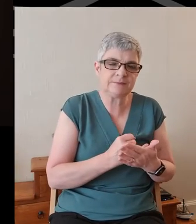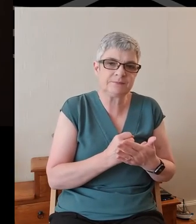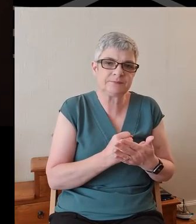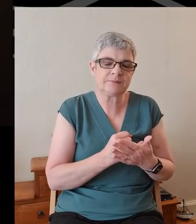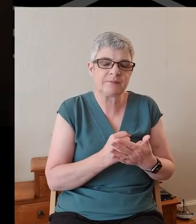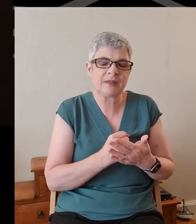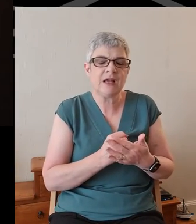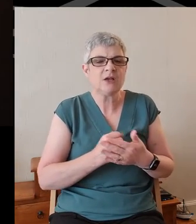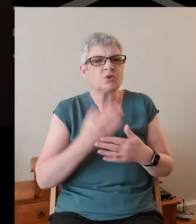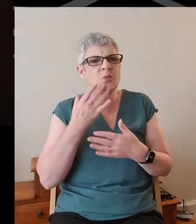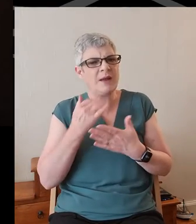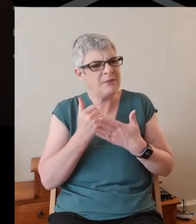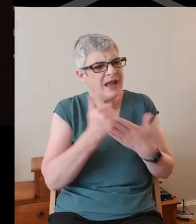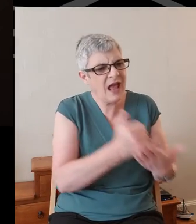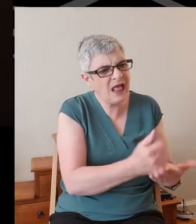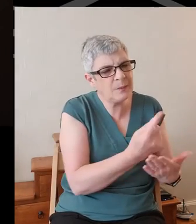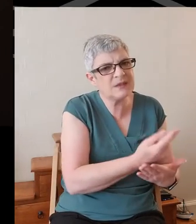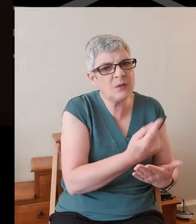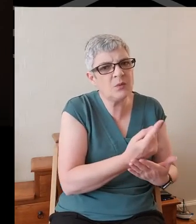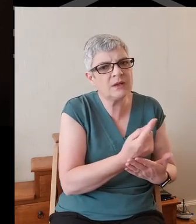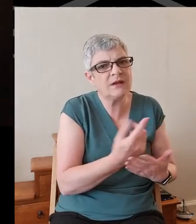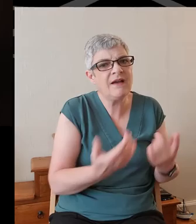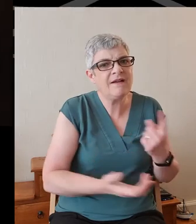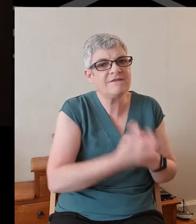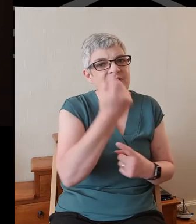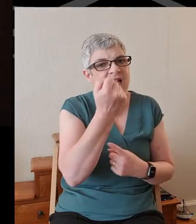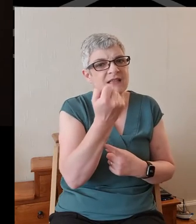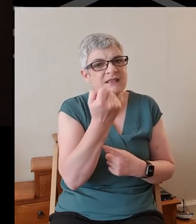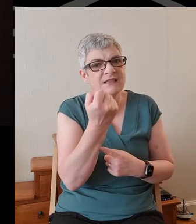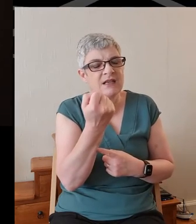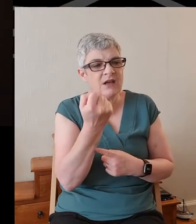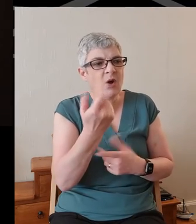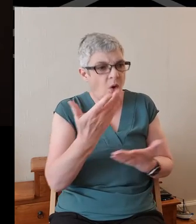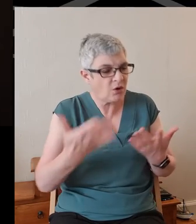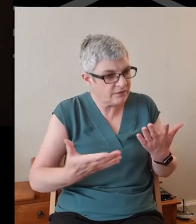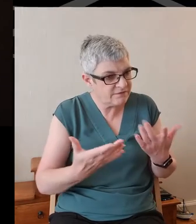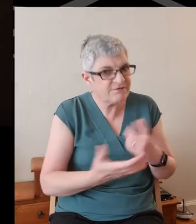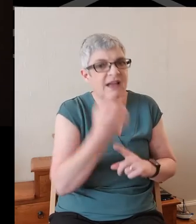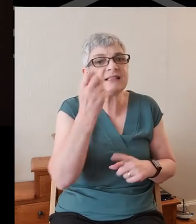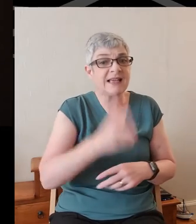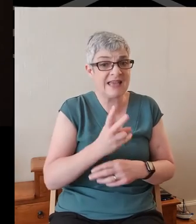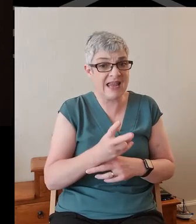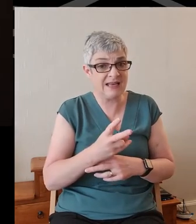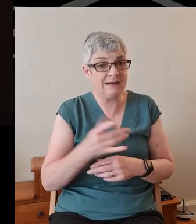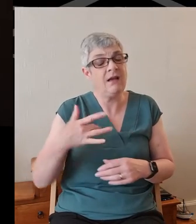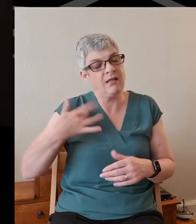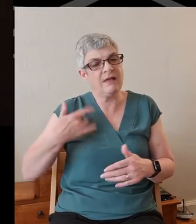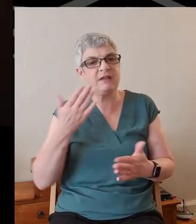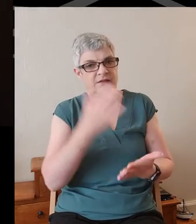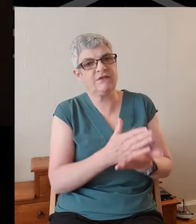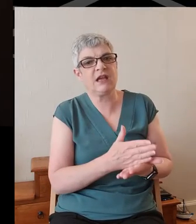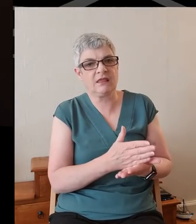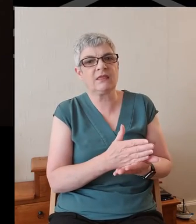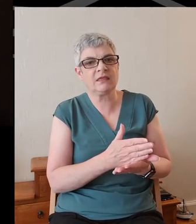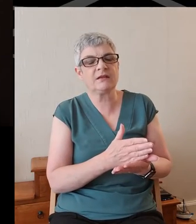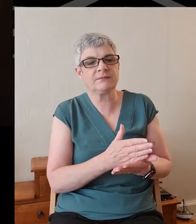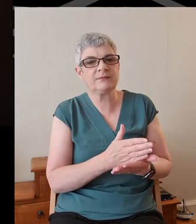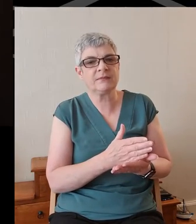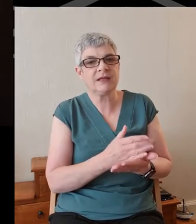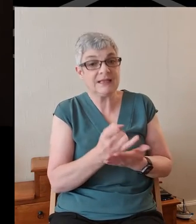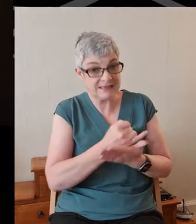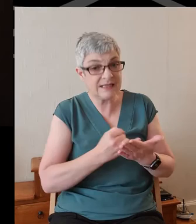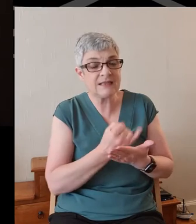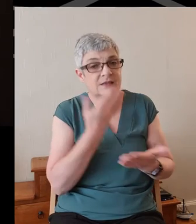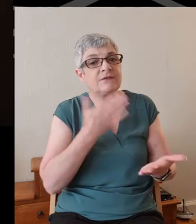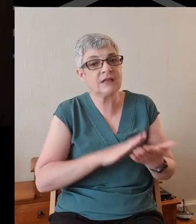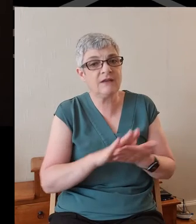And so when we can help someone to find or help someone to re-find a living faith, sins are